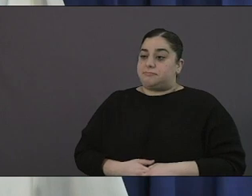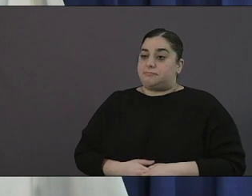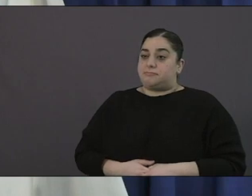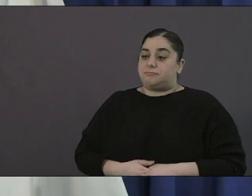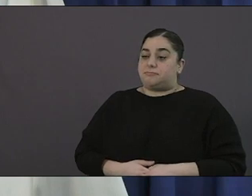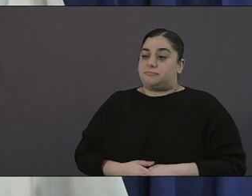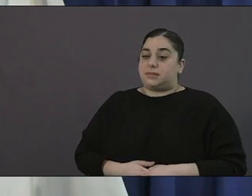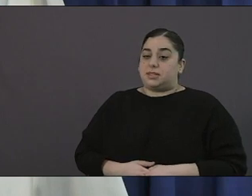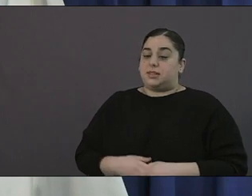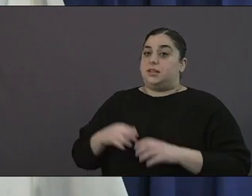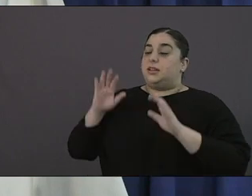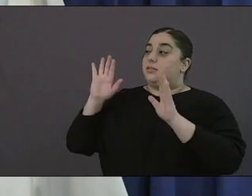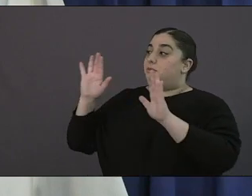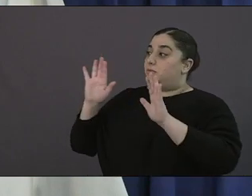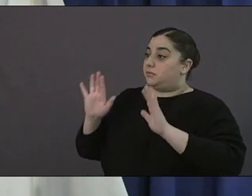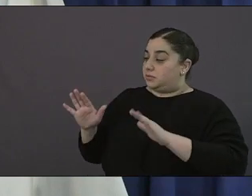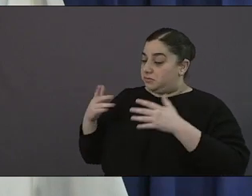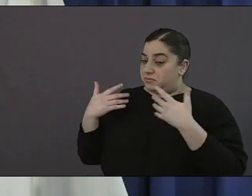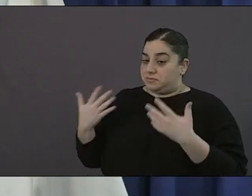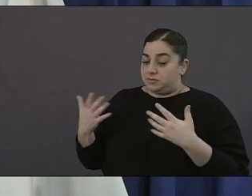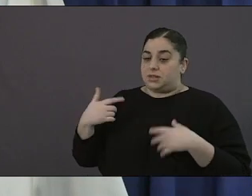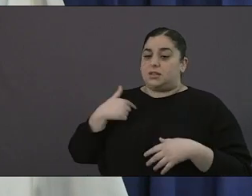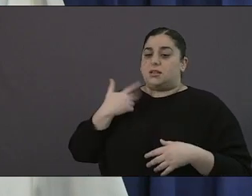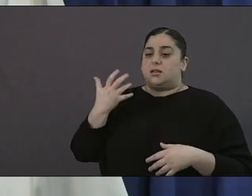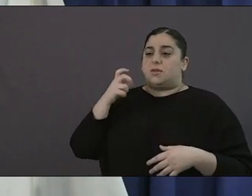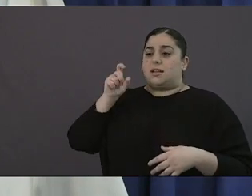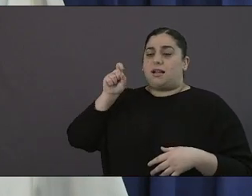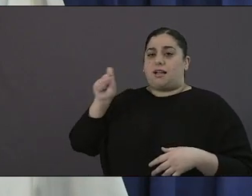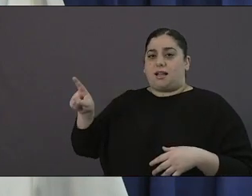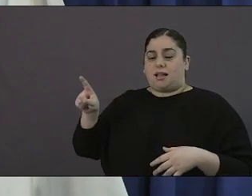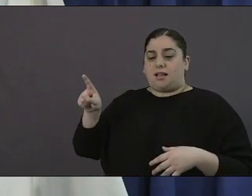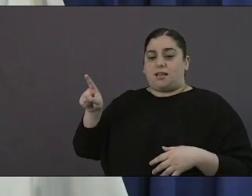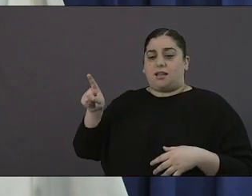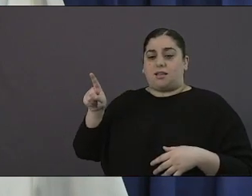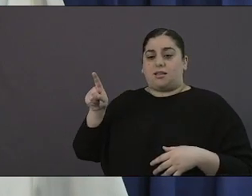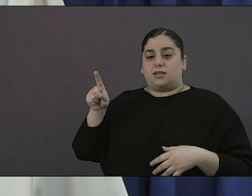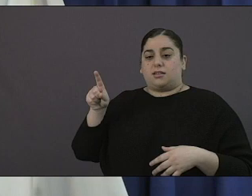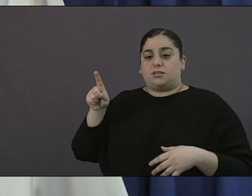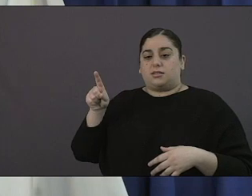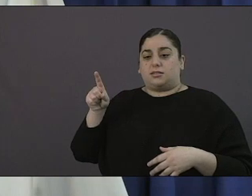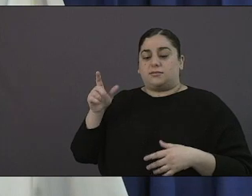wonderful so um i just wanted to ask again this is in the future you're doing the best